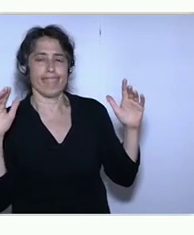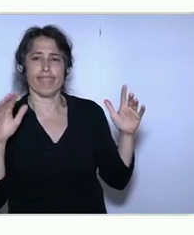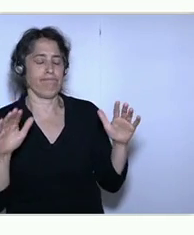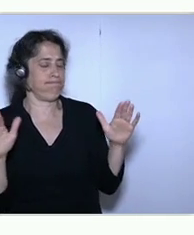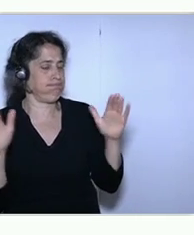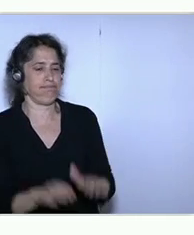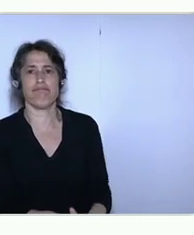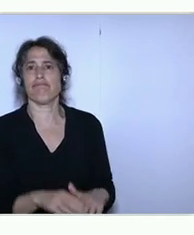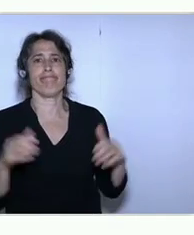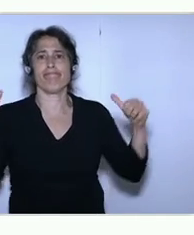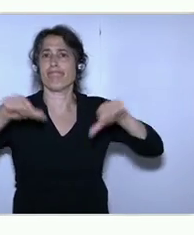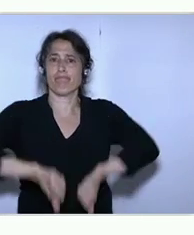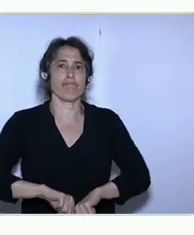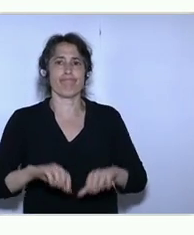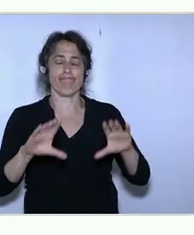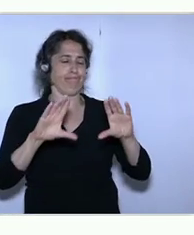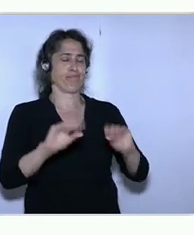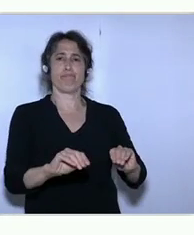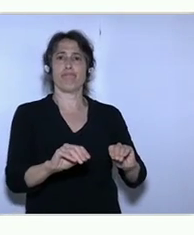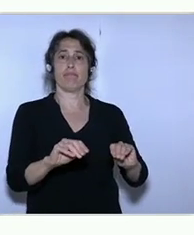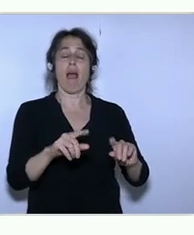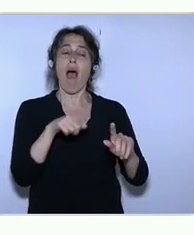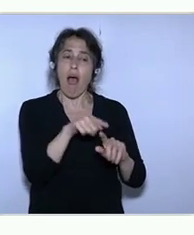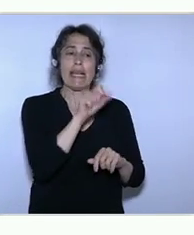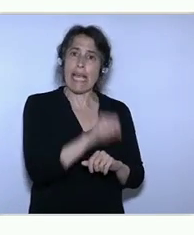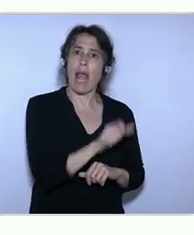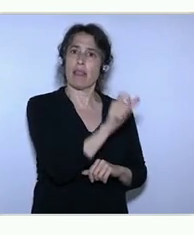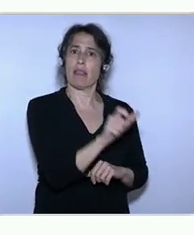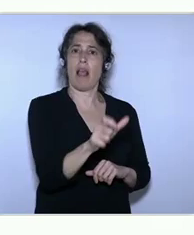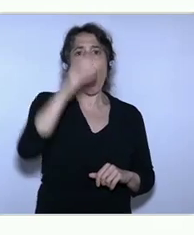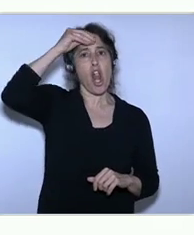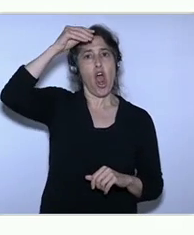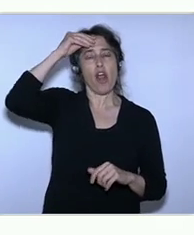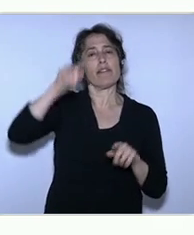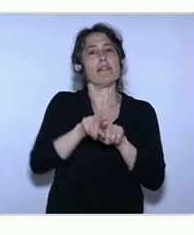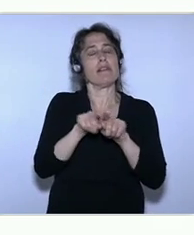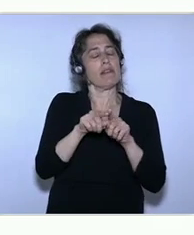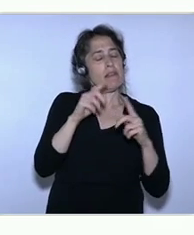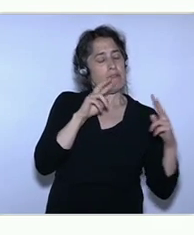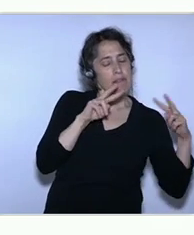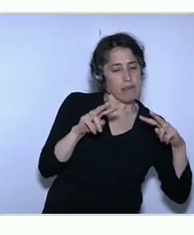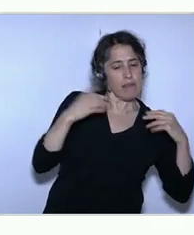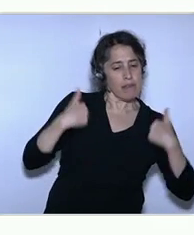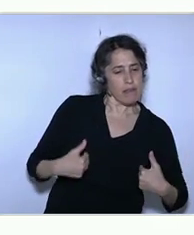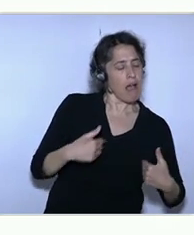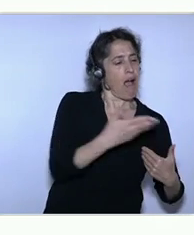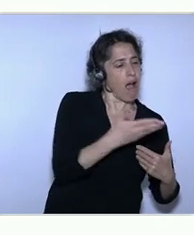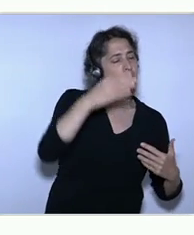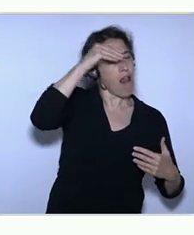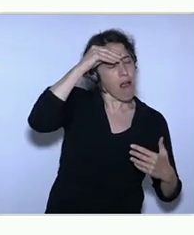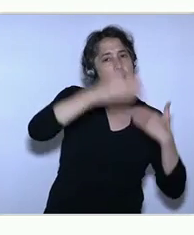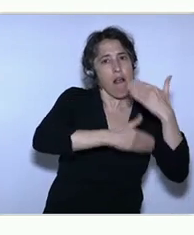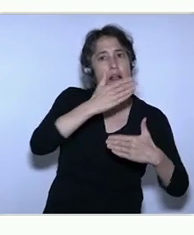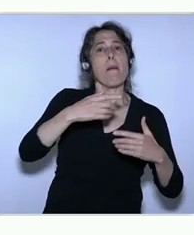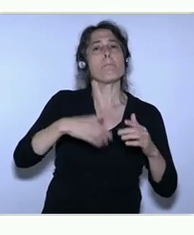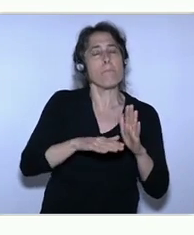they apply to doing other things. And so I think there's a social aspect to it. The other aspect to it is legal in terms of the complexity